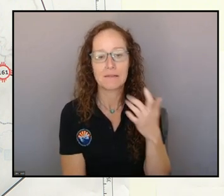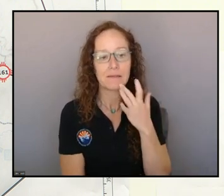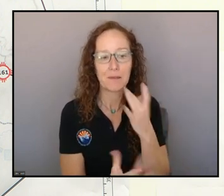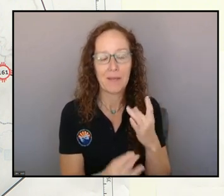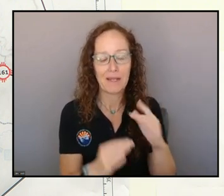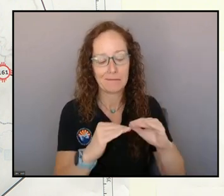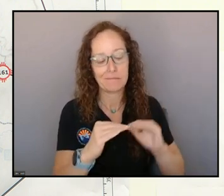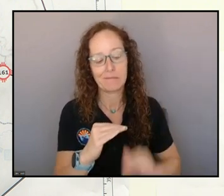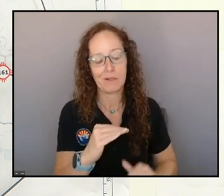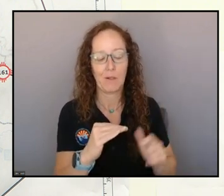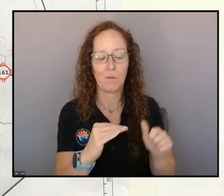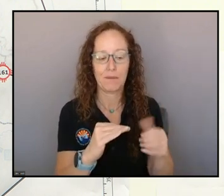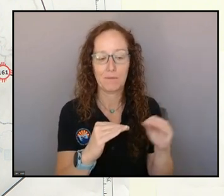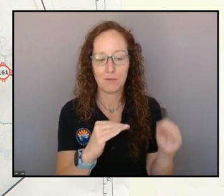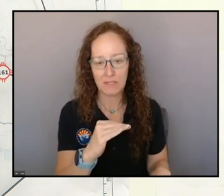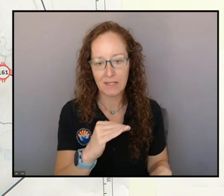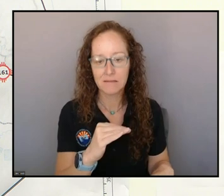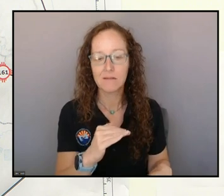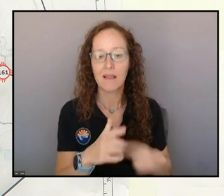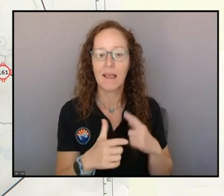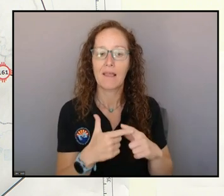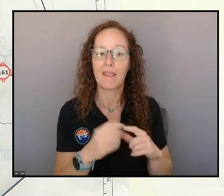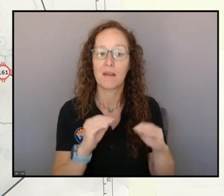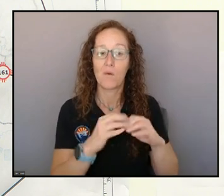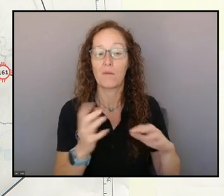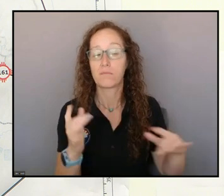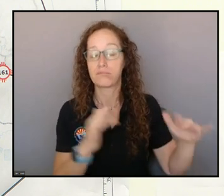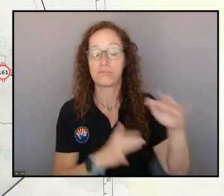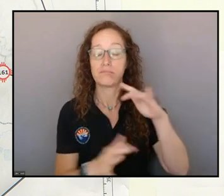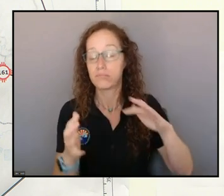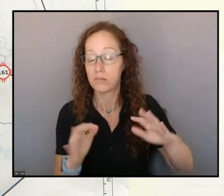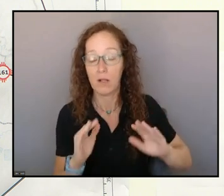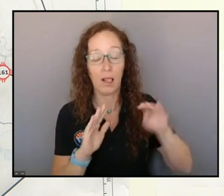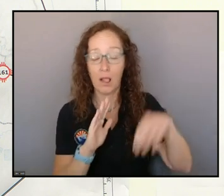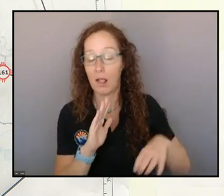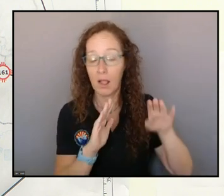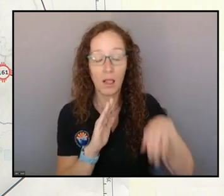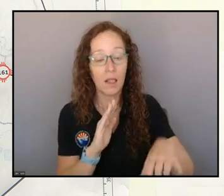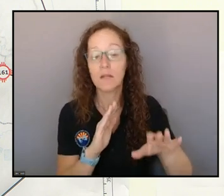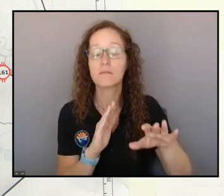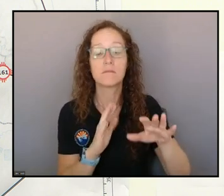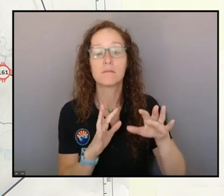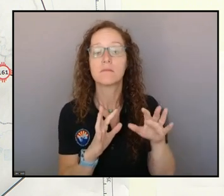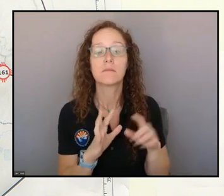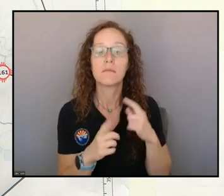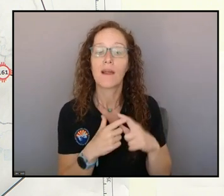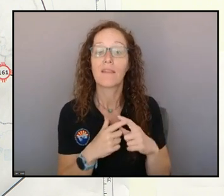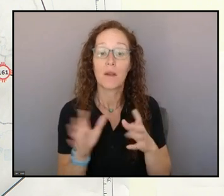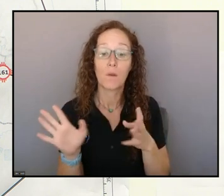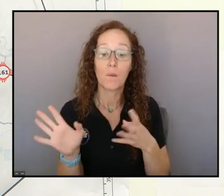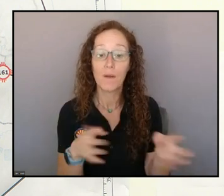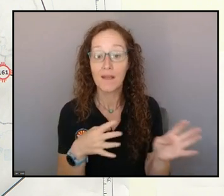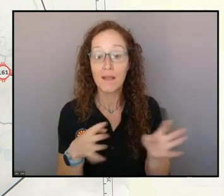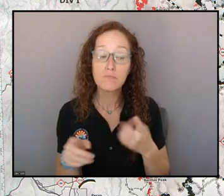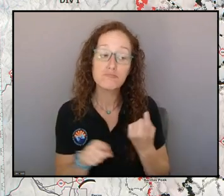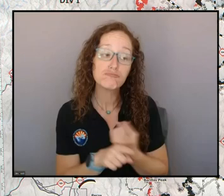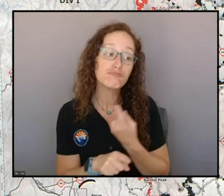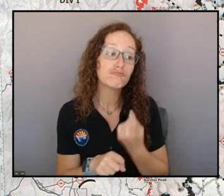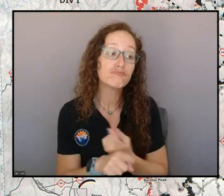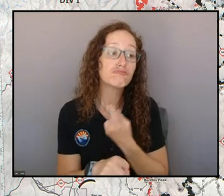destabilized, and then you'll see winds are going to go from a totally reasonable and almost